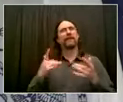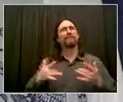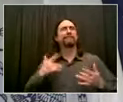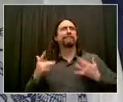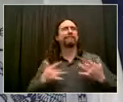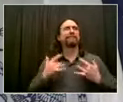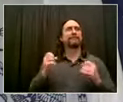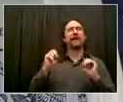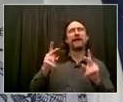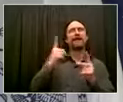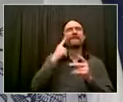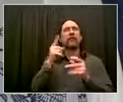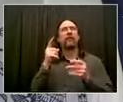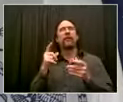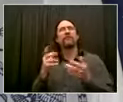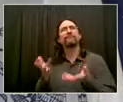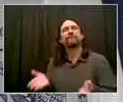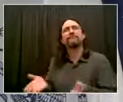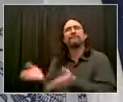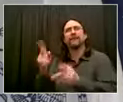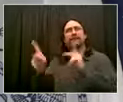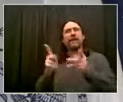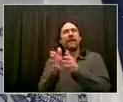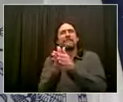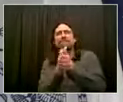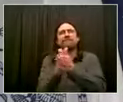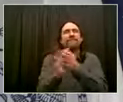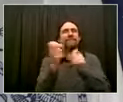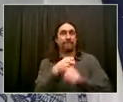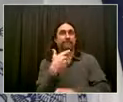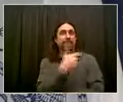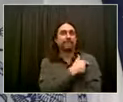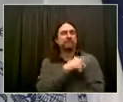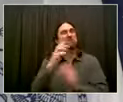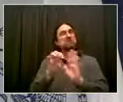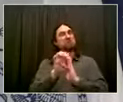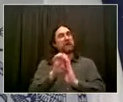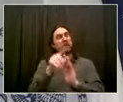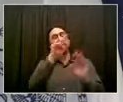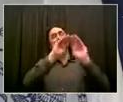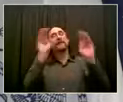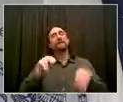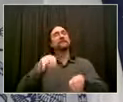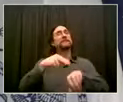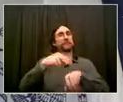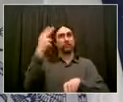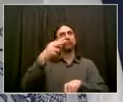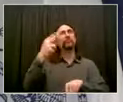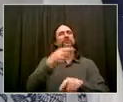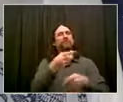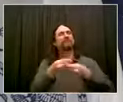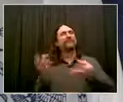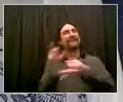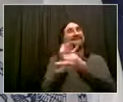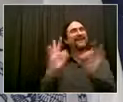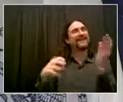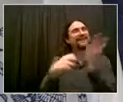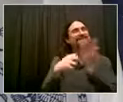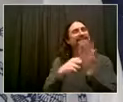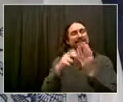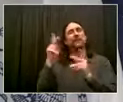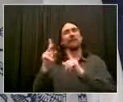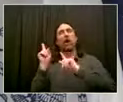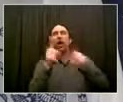getting vaccinated under the blue whale, and then getting four free admissions to the museum. We're going to be working across the spectrum,